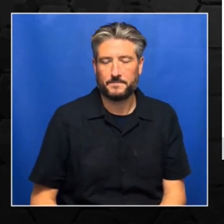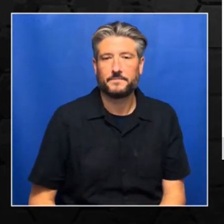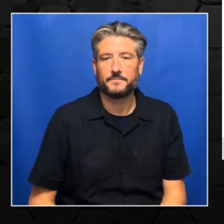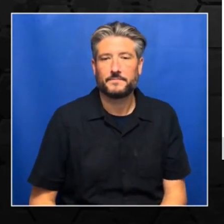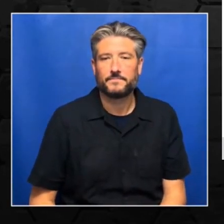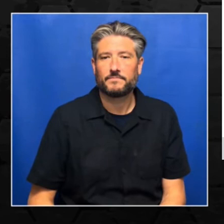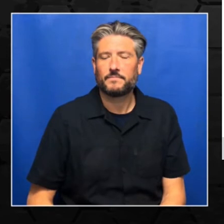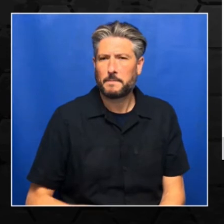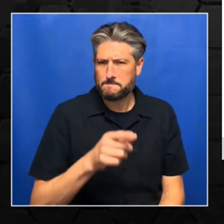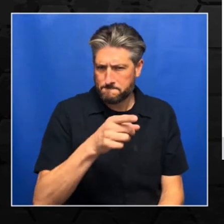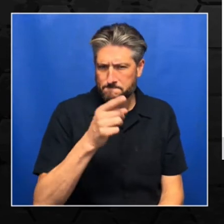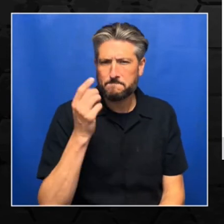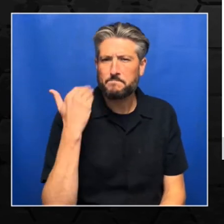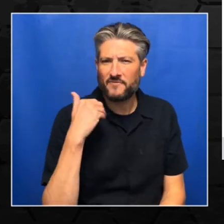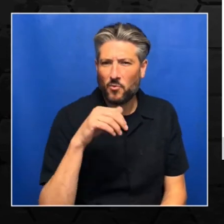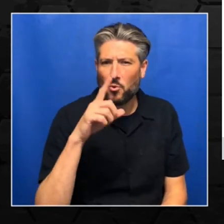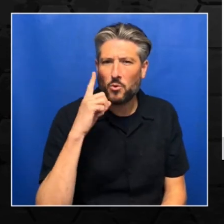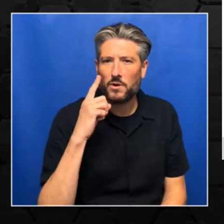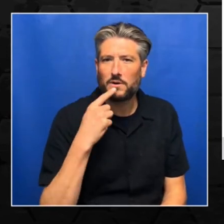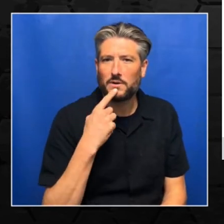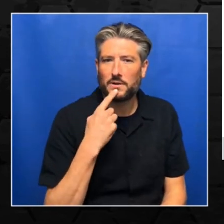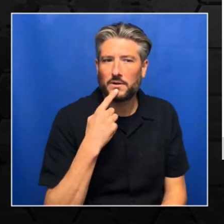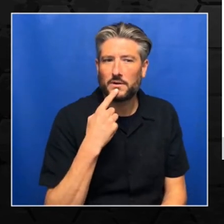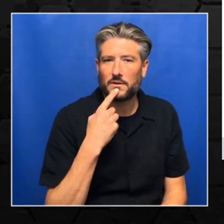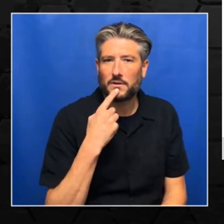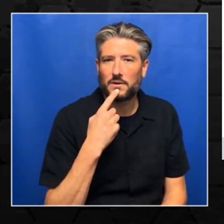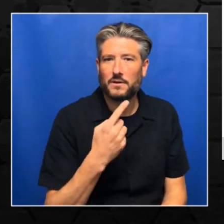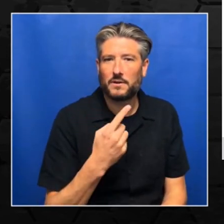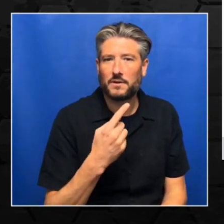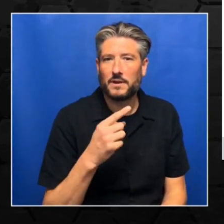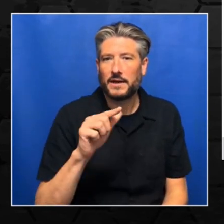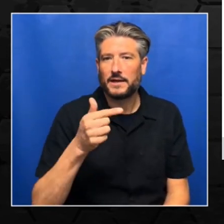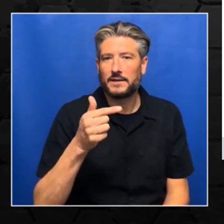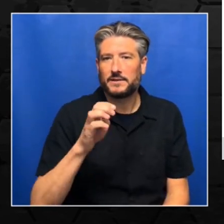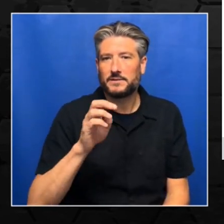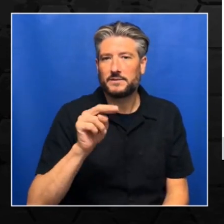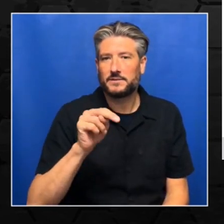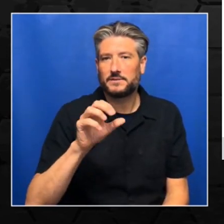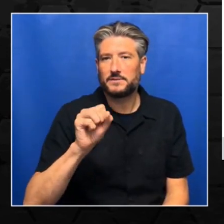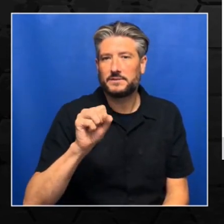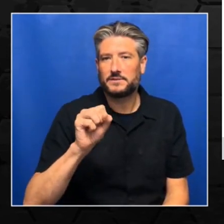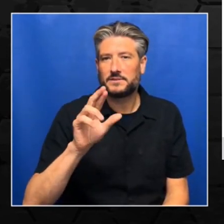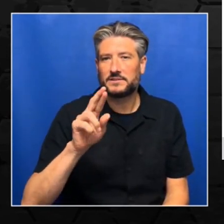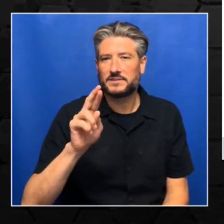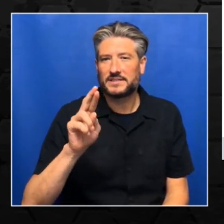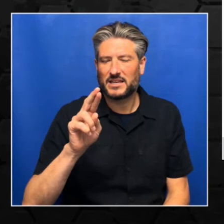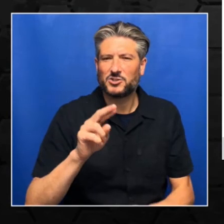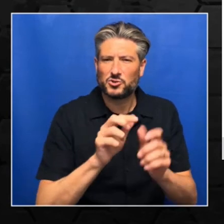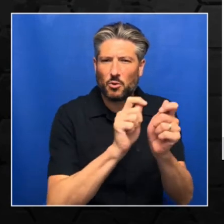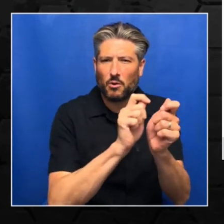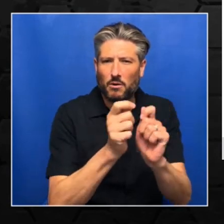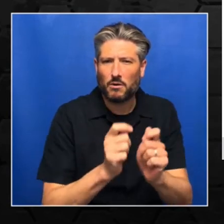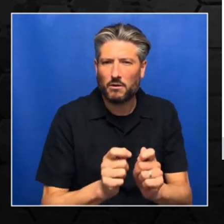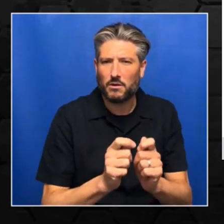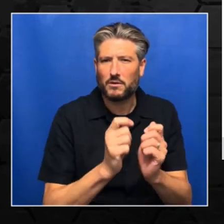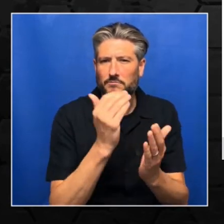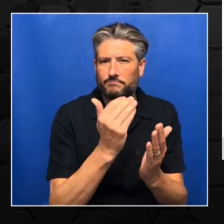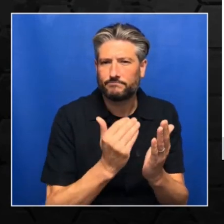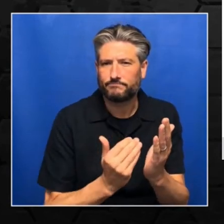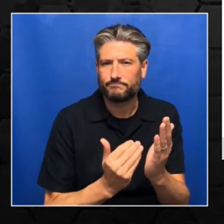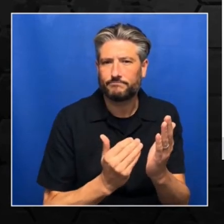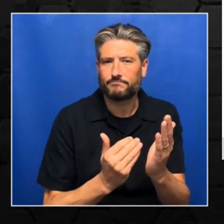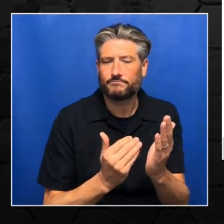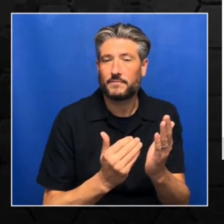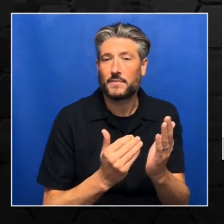a PISA example where we had the dome and then we had to reshape it so as you get the final output of PISA. So